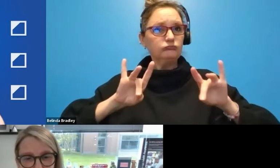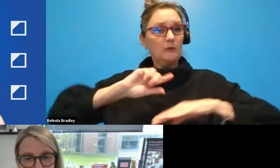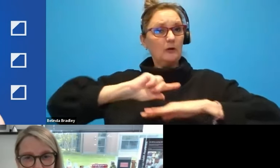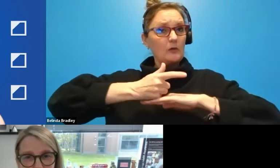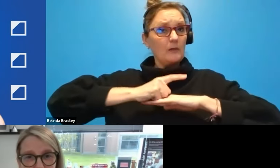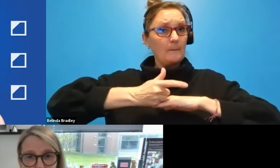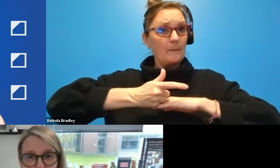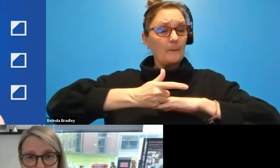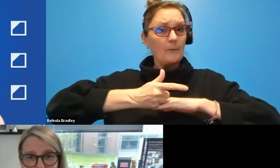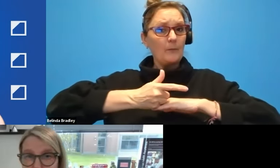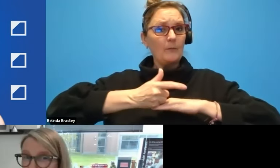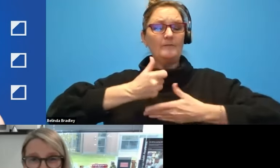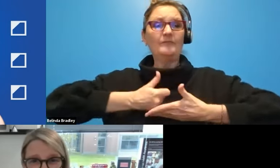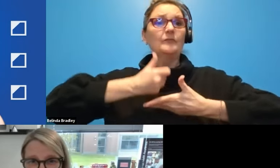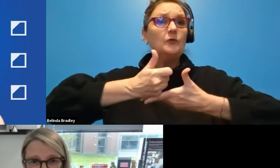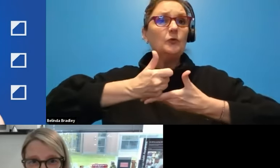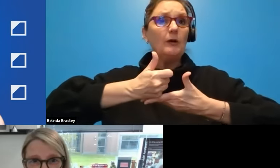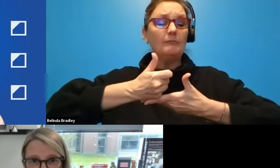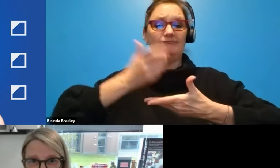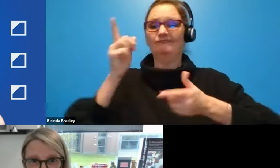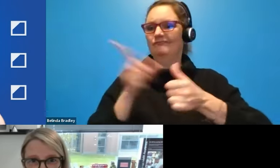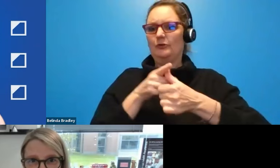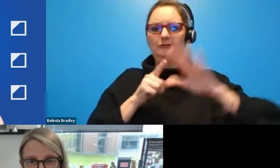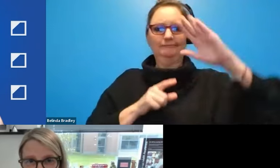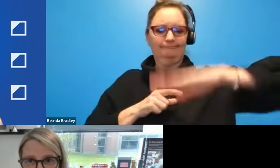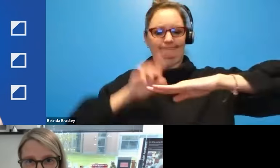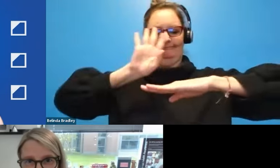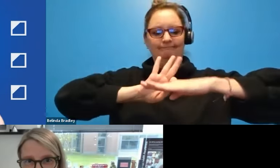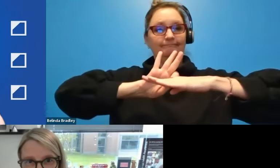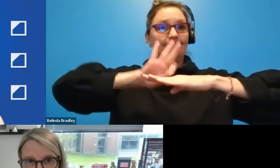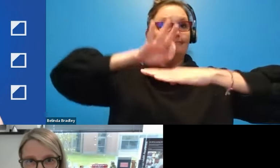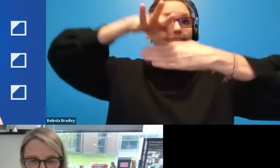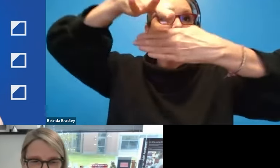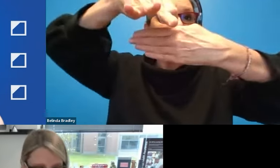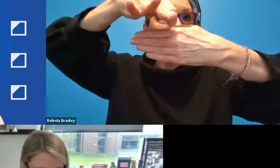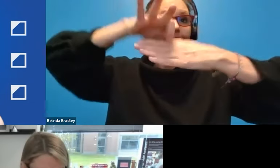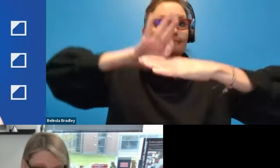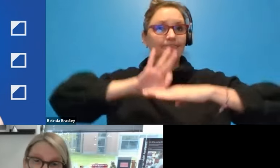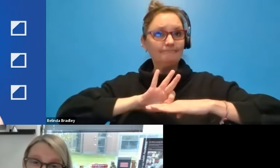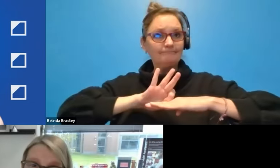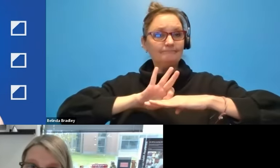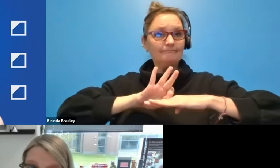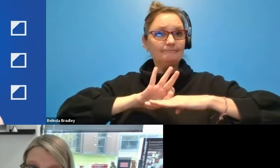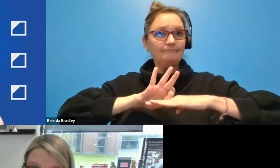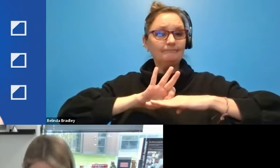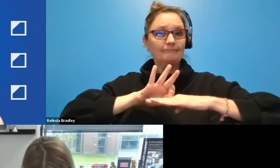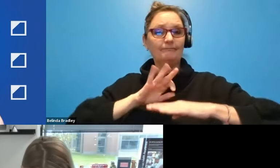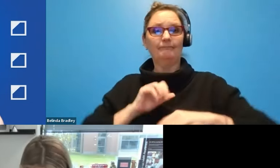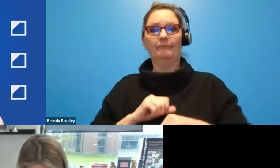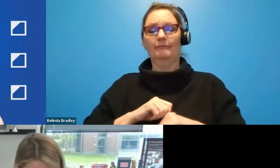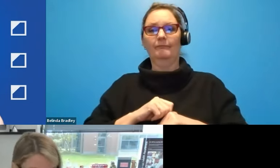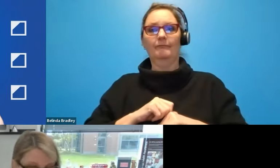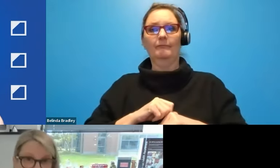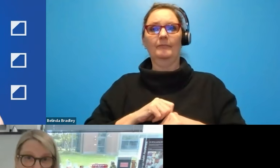laptop to help pull it out of your bag more easily. Attach a lanyard to it. Um, and then last week,